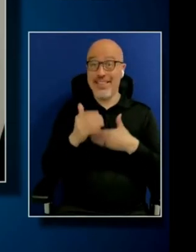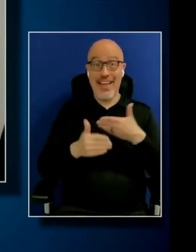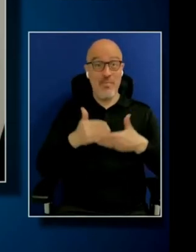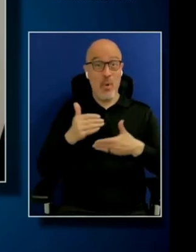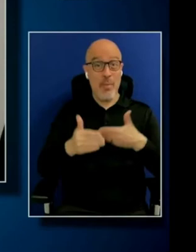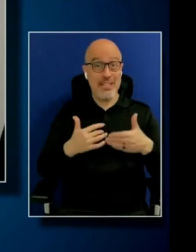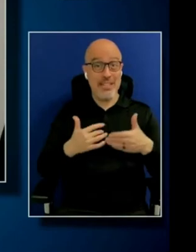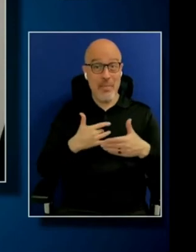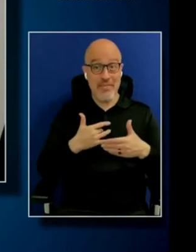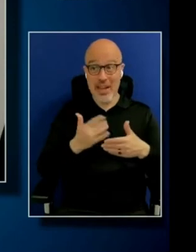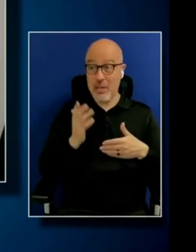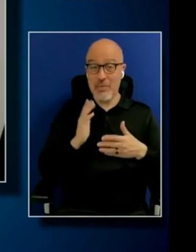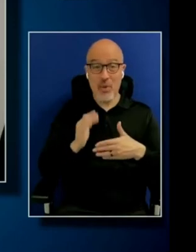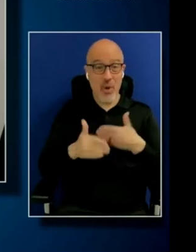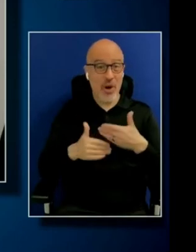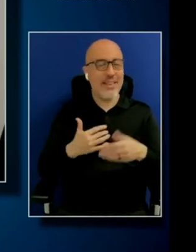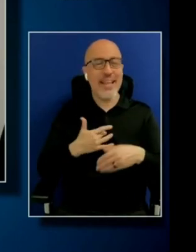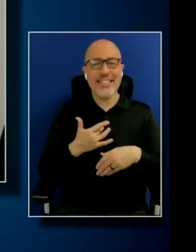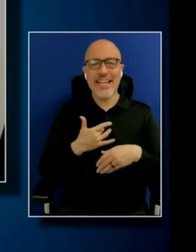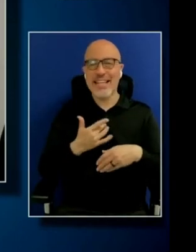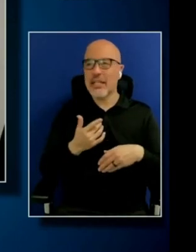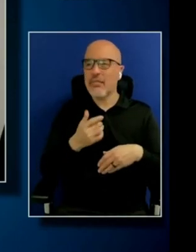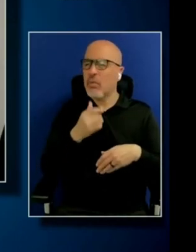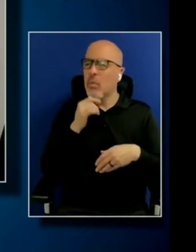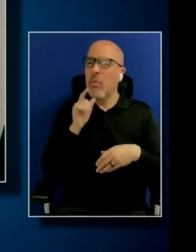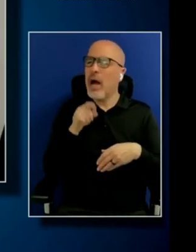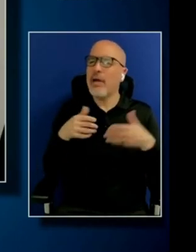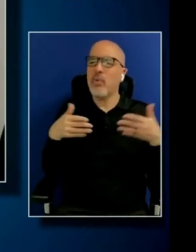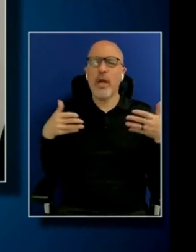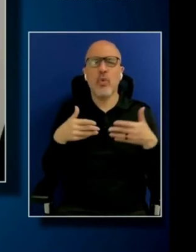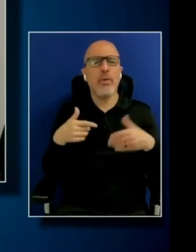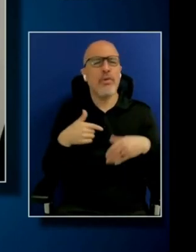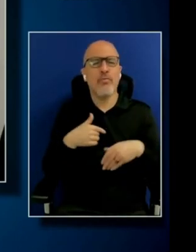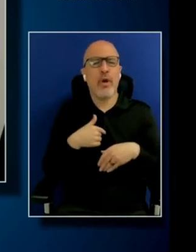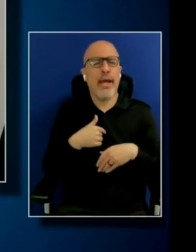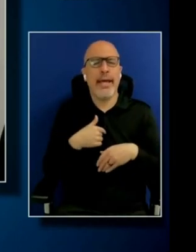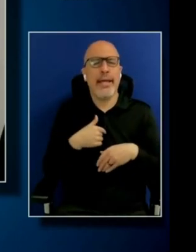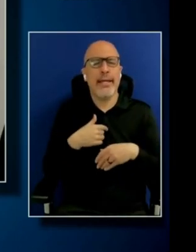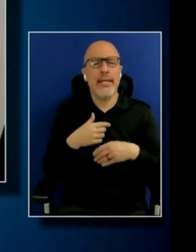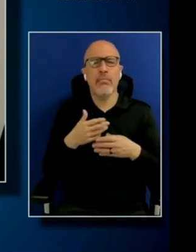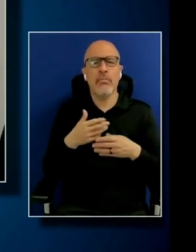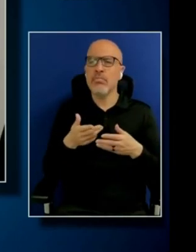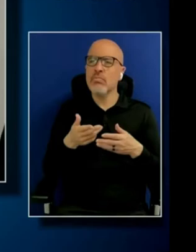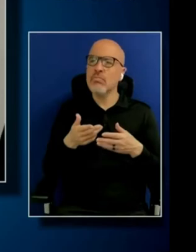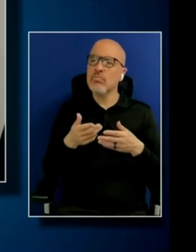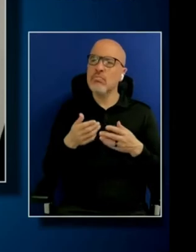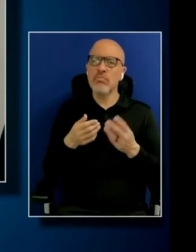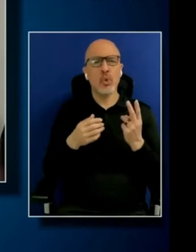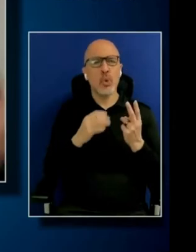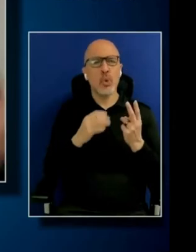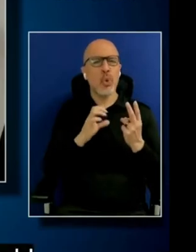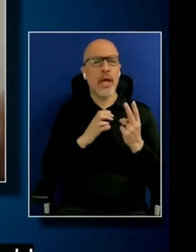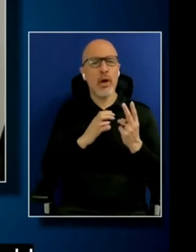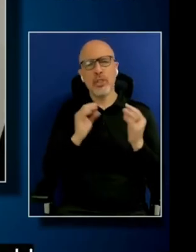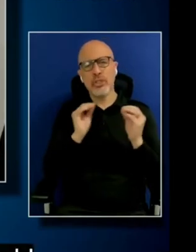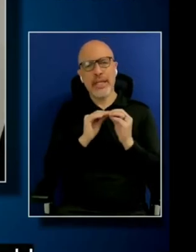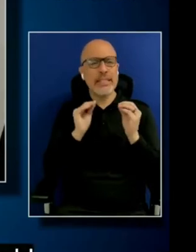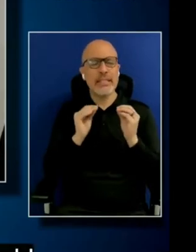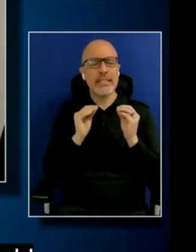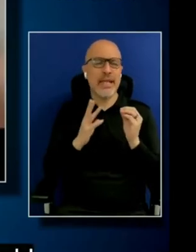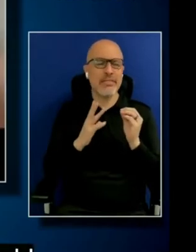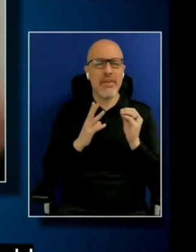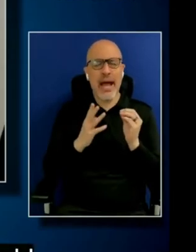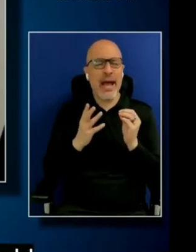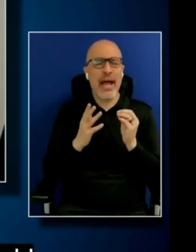sense of I don't have to be afraid to, like, let's have these two characters kiss. Let's, in the background, like, I was just,